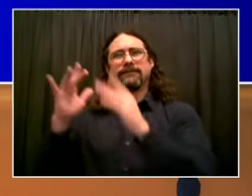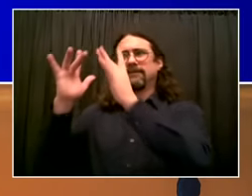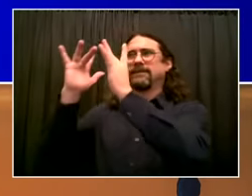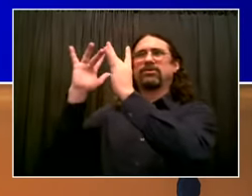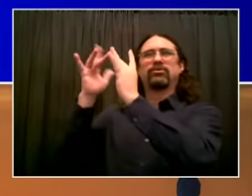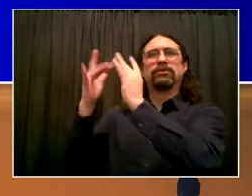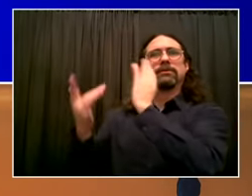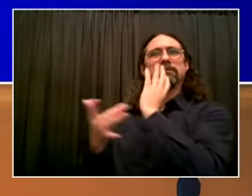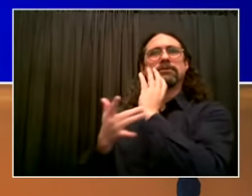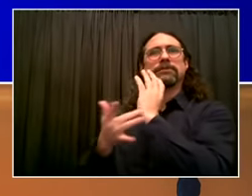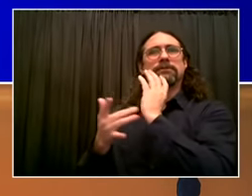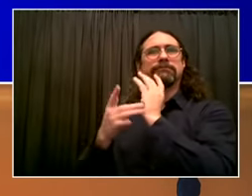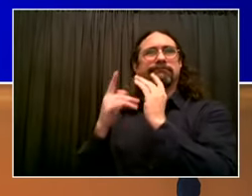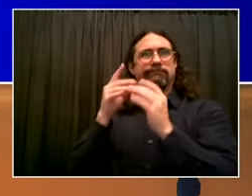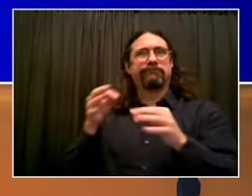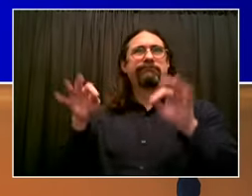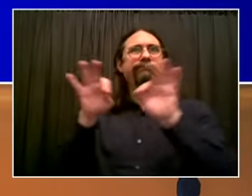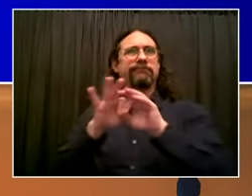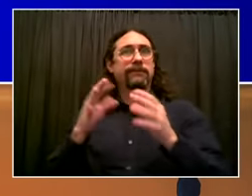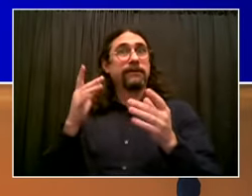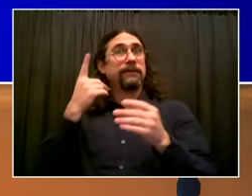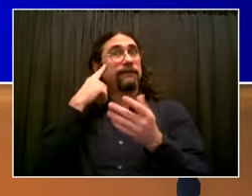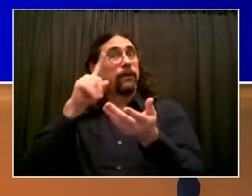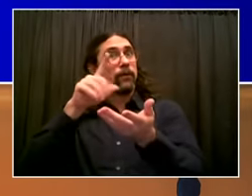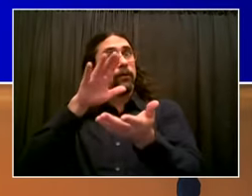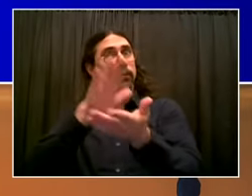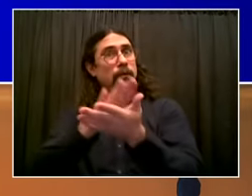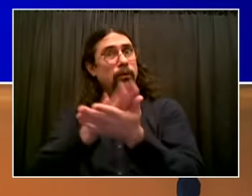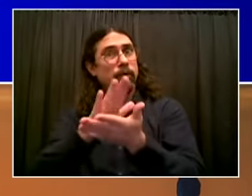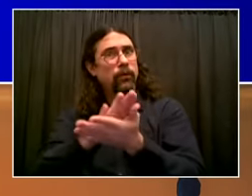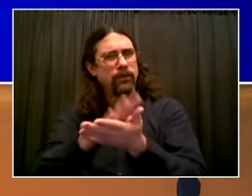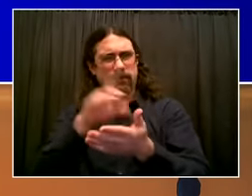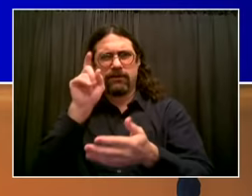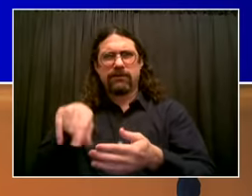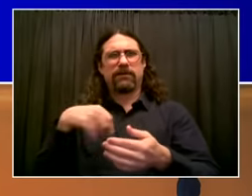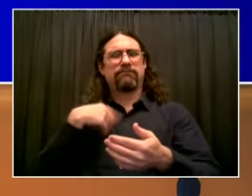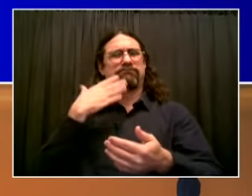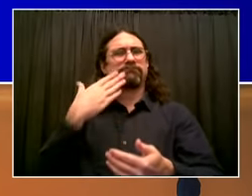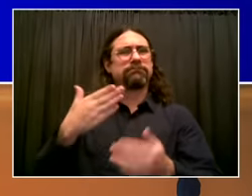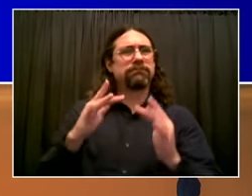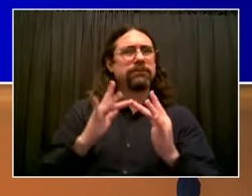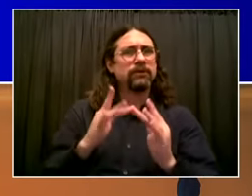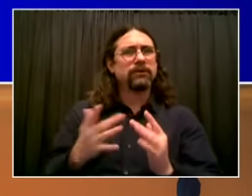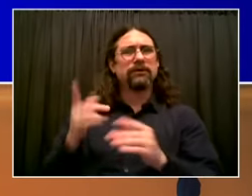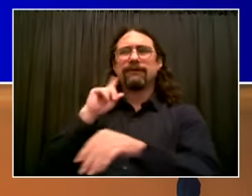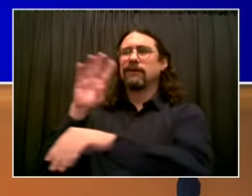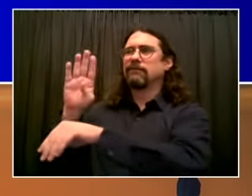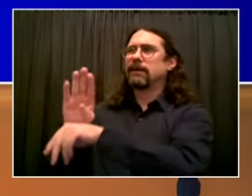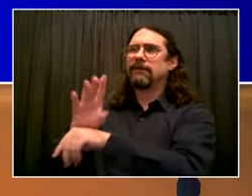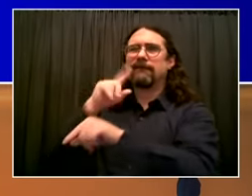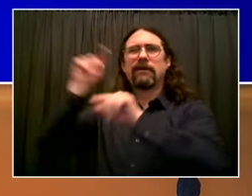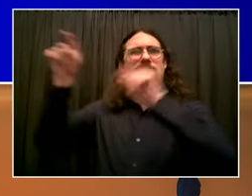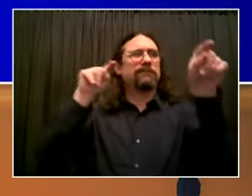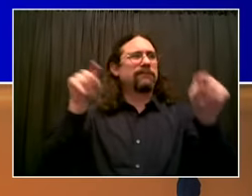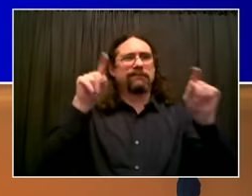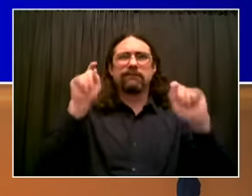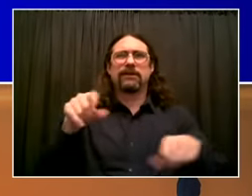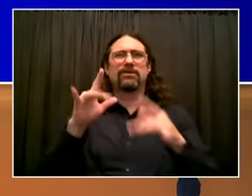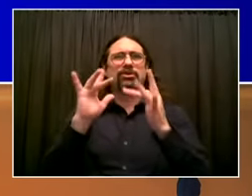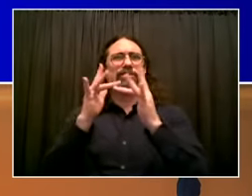The digital divide has been a problem for a long time, but now we see just how urgent it is to close that divide.